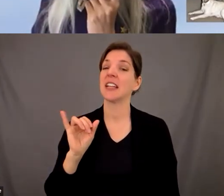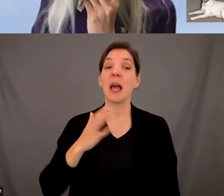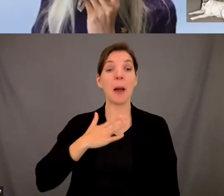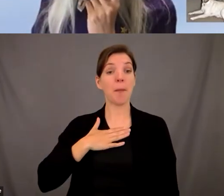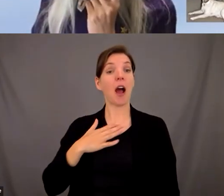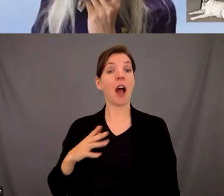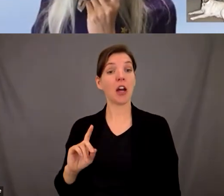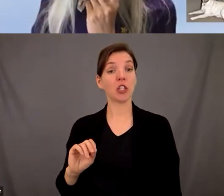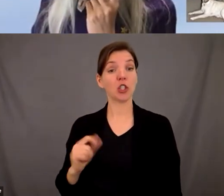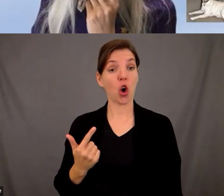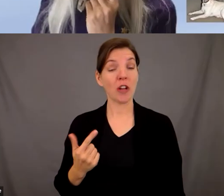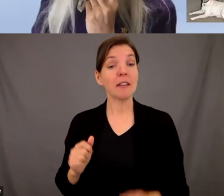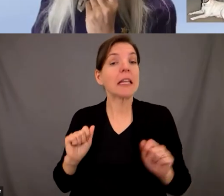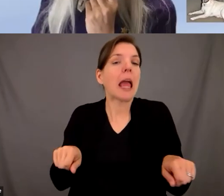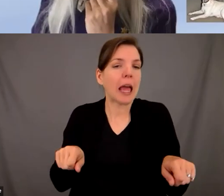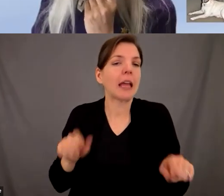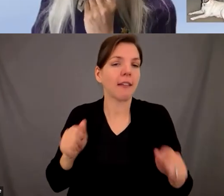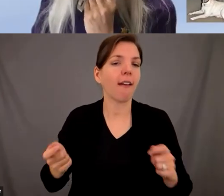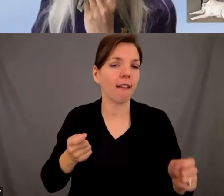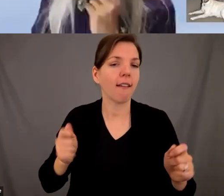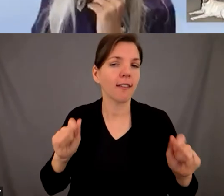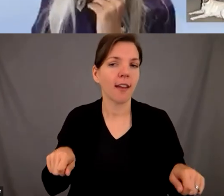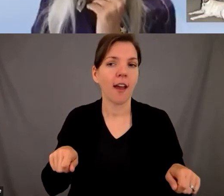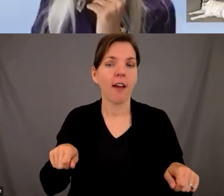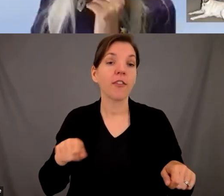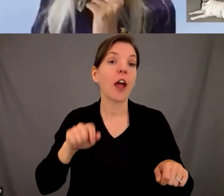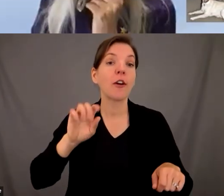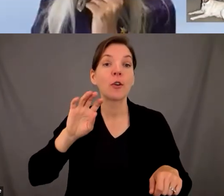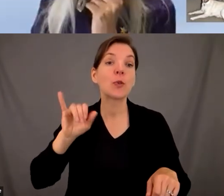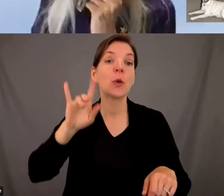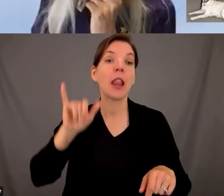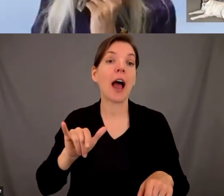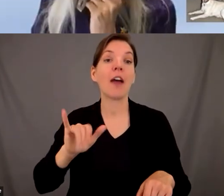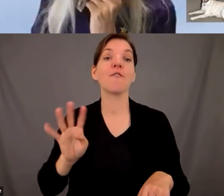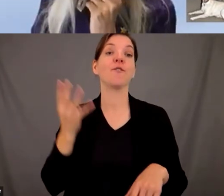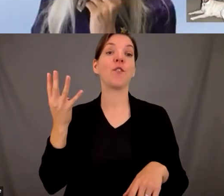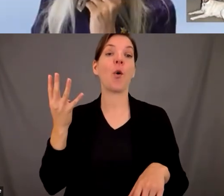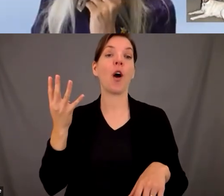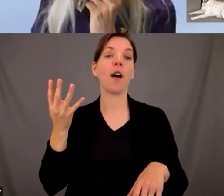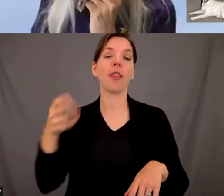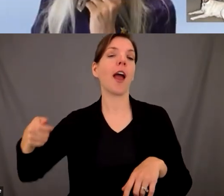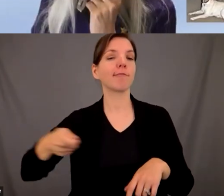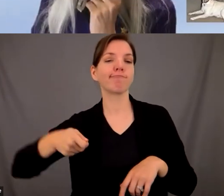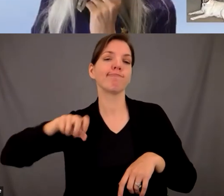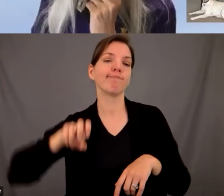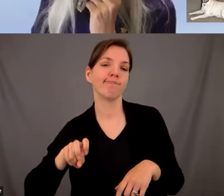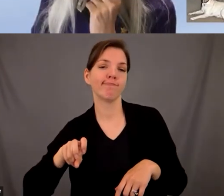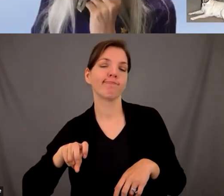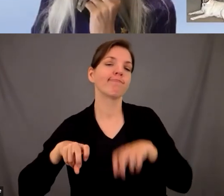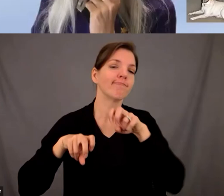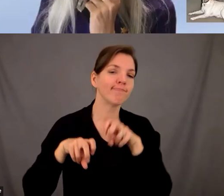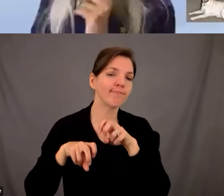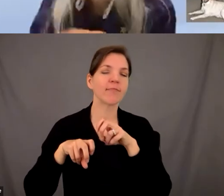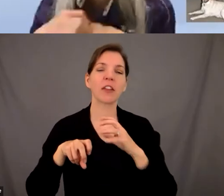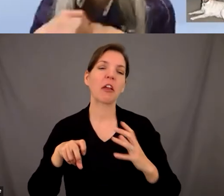it because like he we been through like we sat through fourth of july um before i mean it wasn't like it could fully